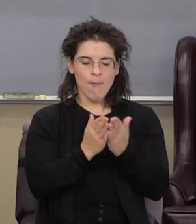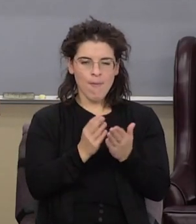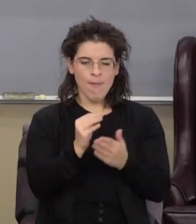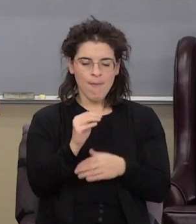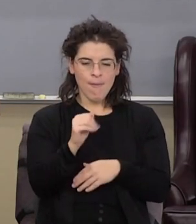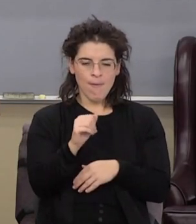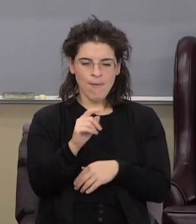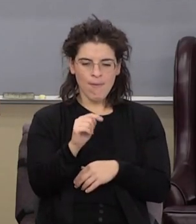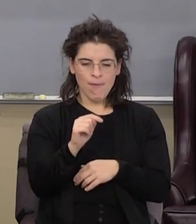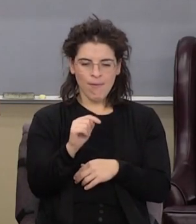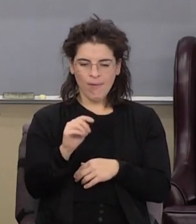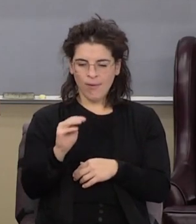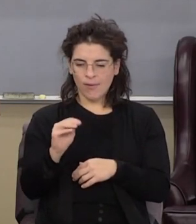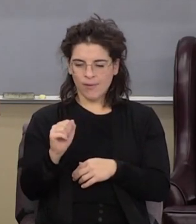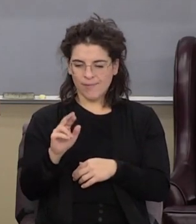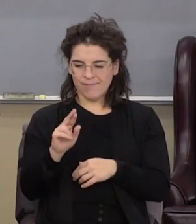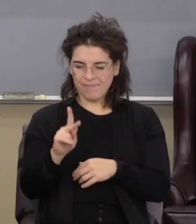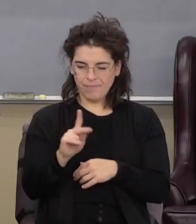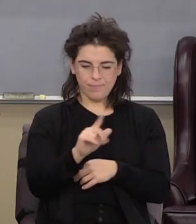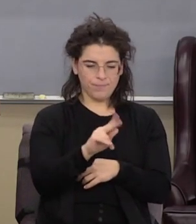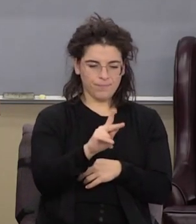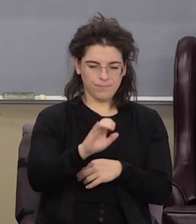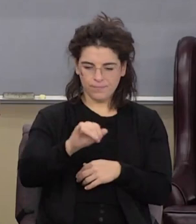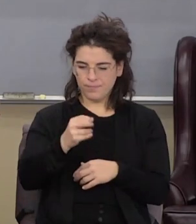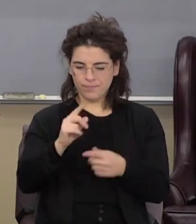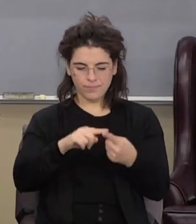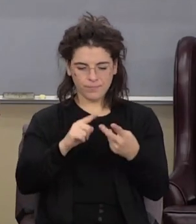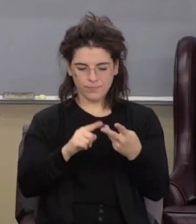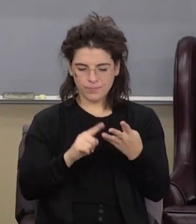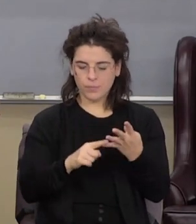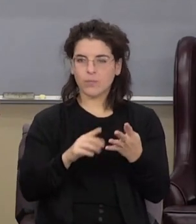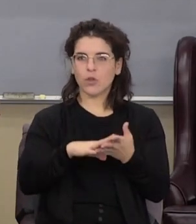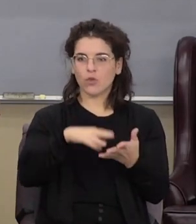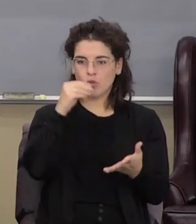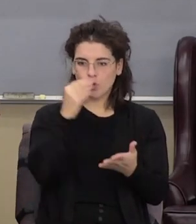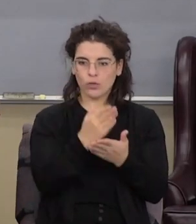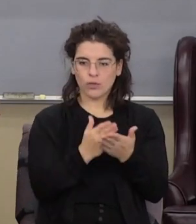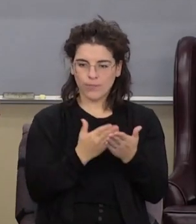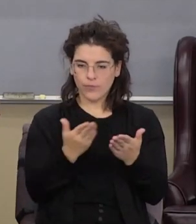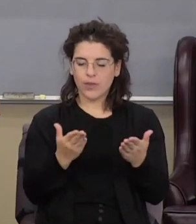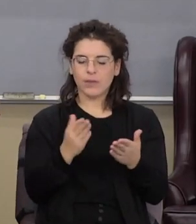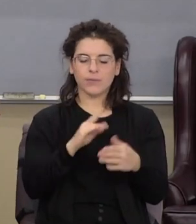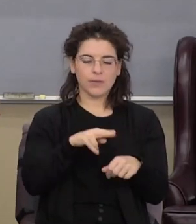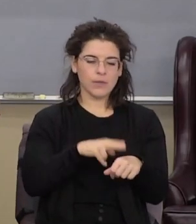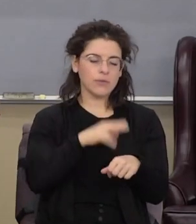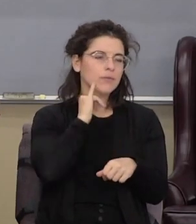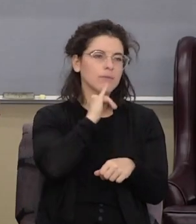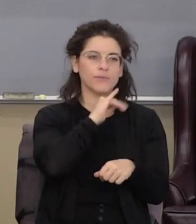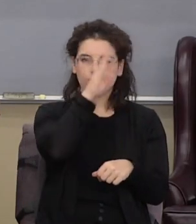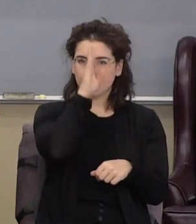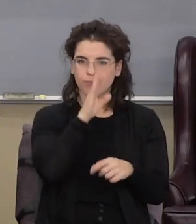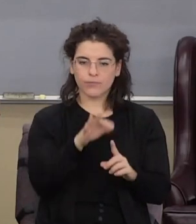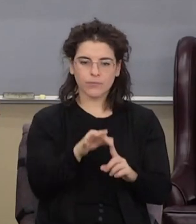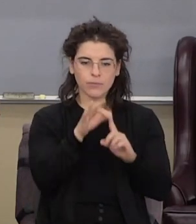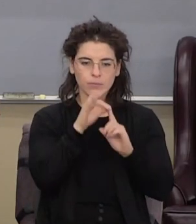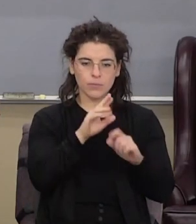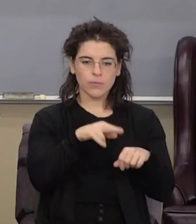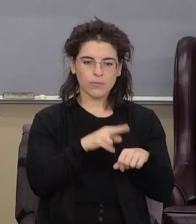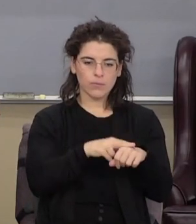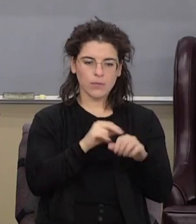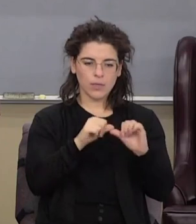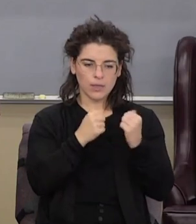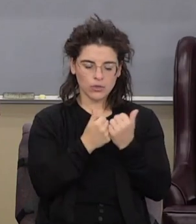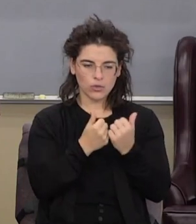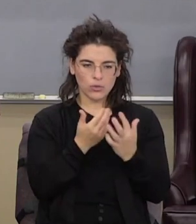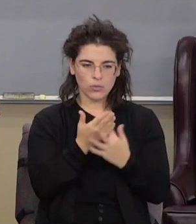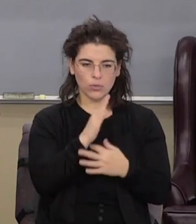Mark, Luke, and John, you come into a ministry, you've learned some things. Israel, the nation Israel is God's chosen nation. They're his agency in the earth through whom